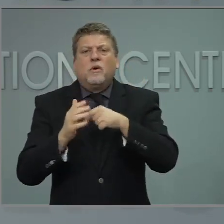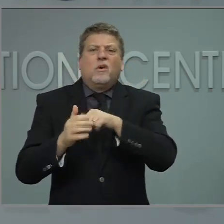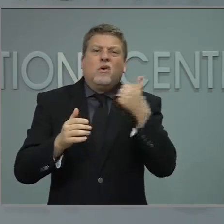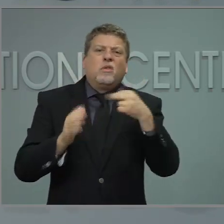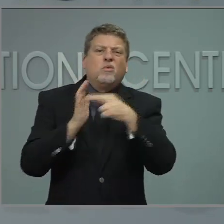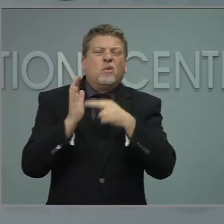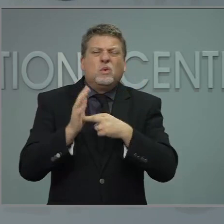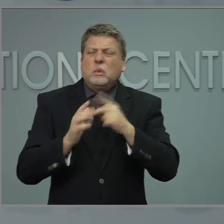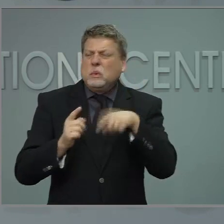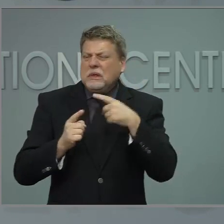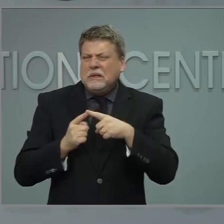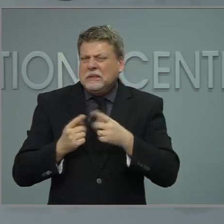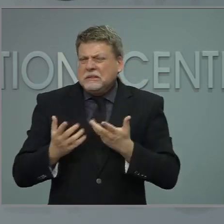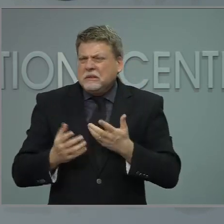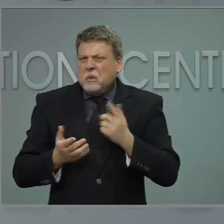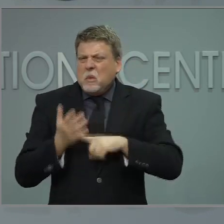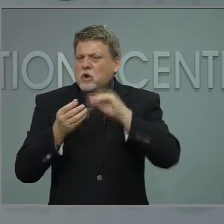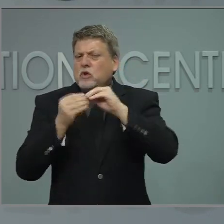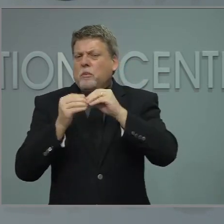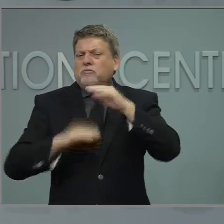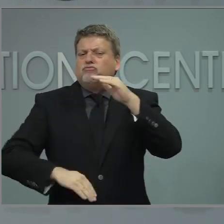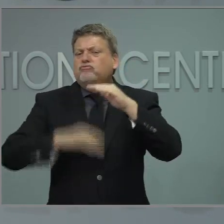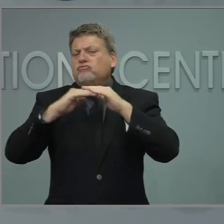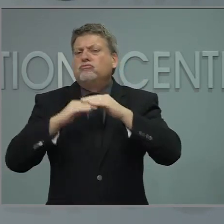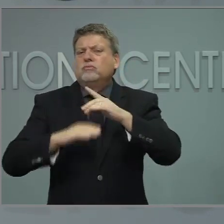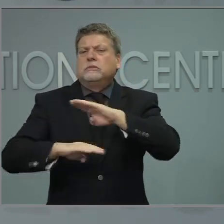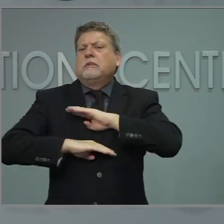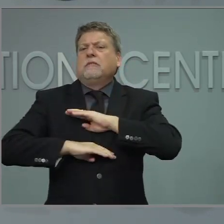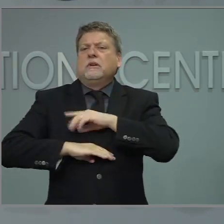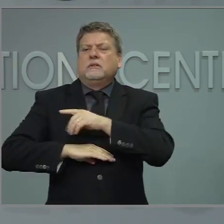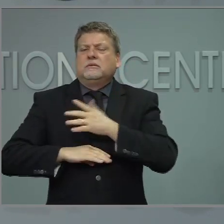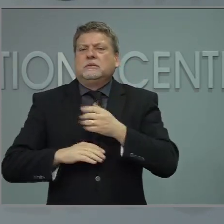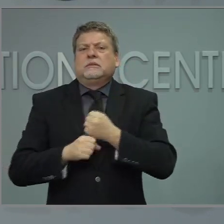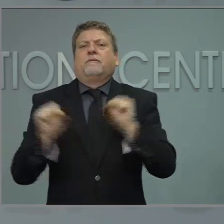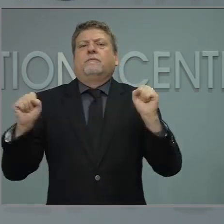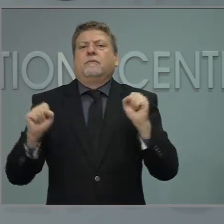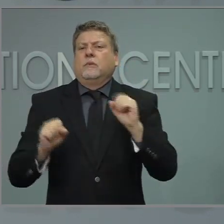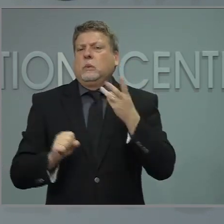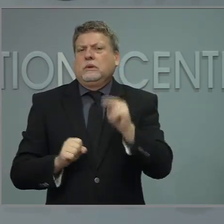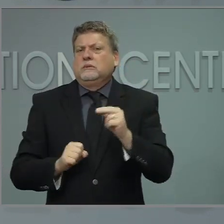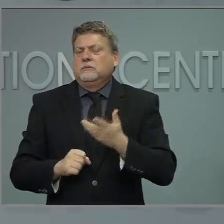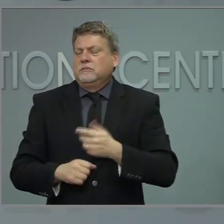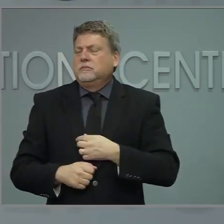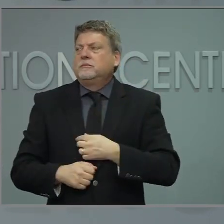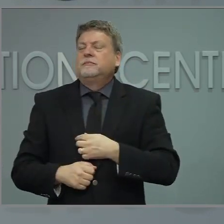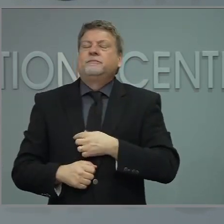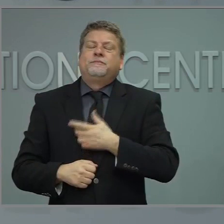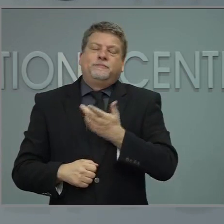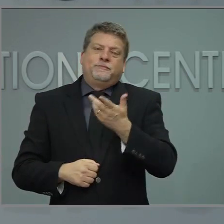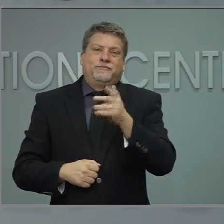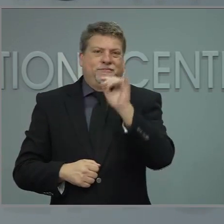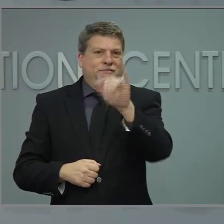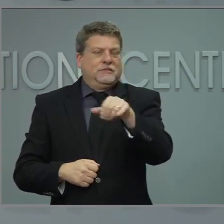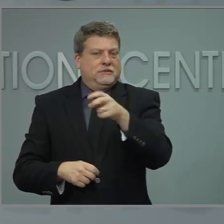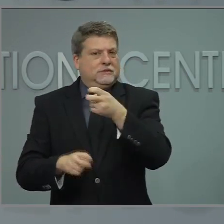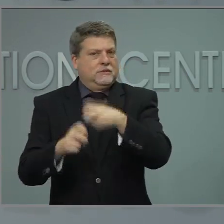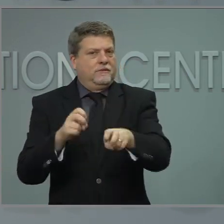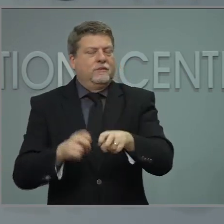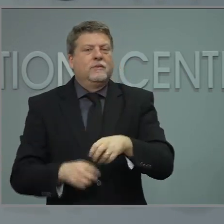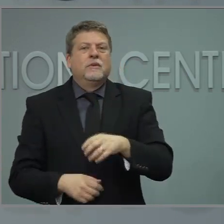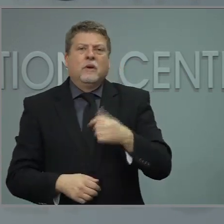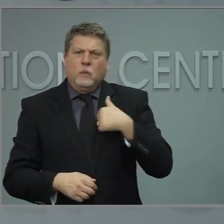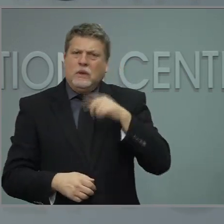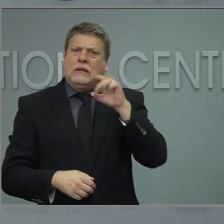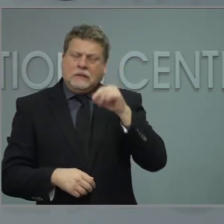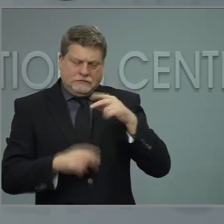We've been discussing that and obviously we have just been working tirelessly to make sure as many people